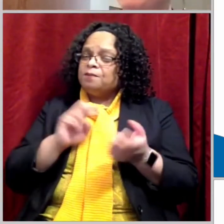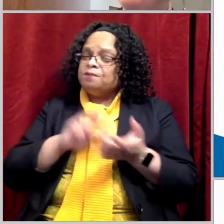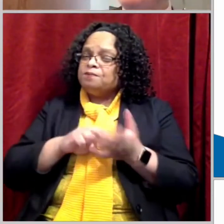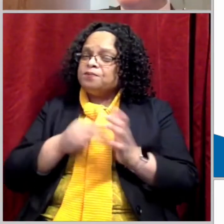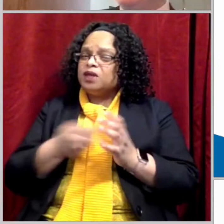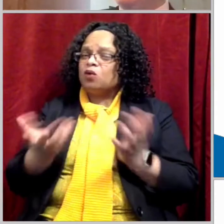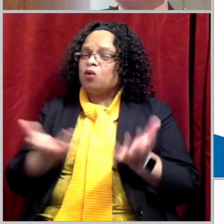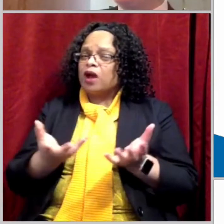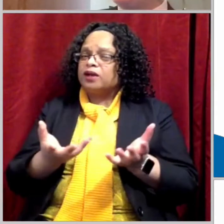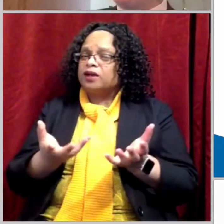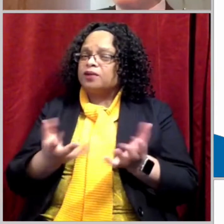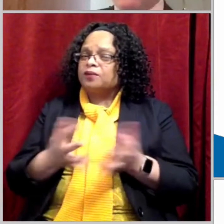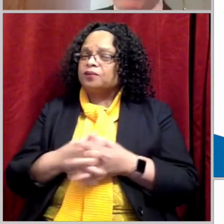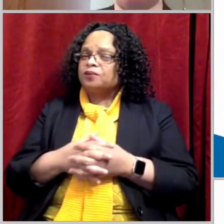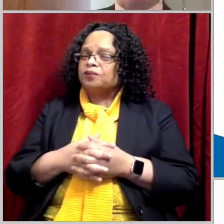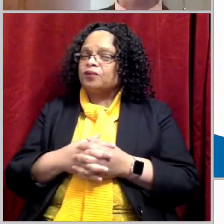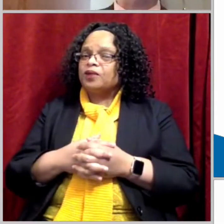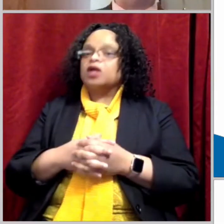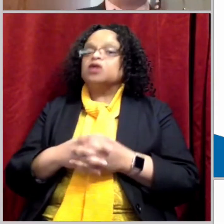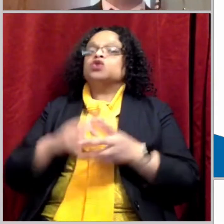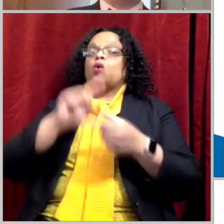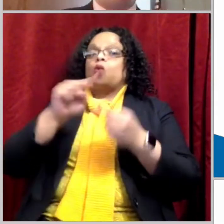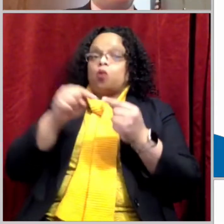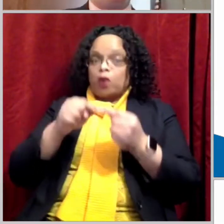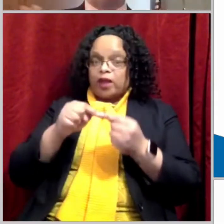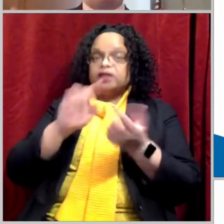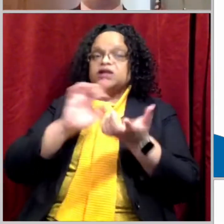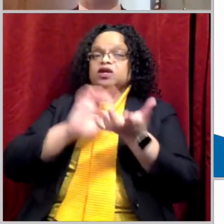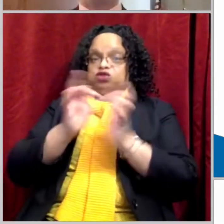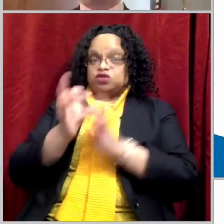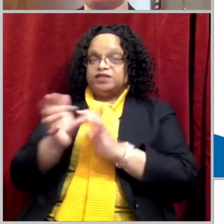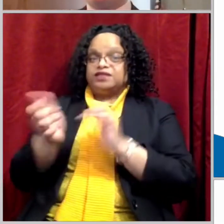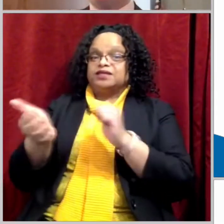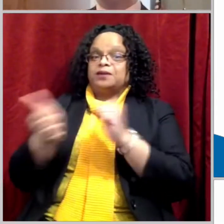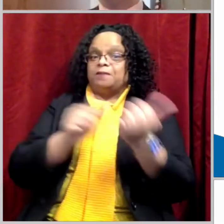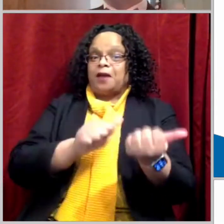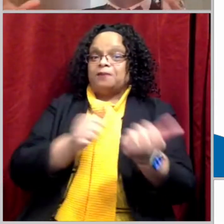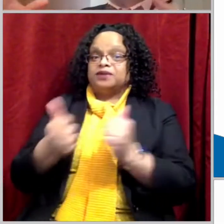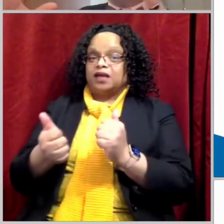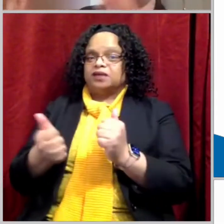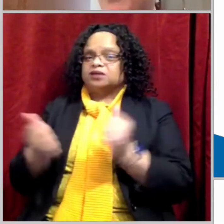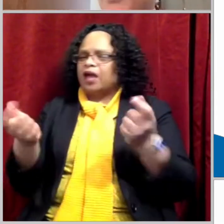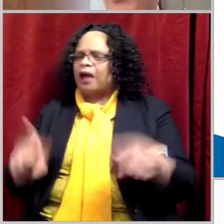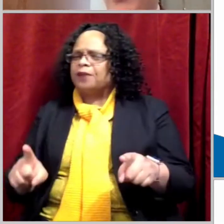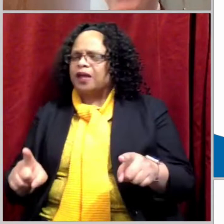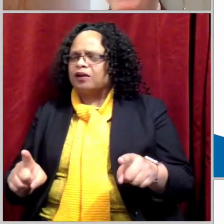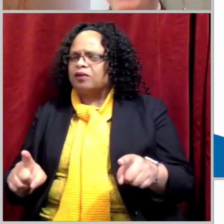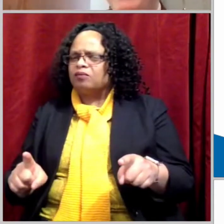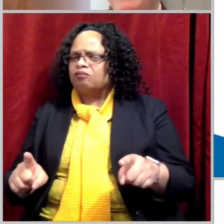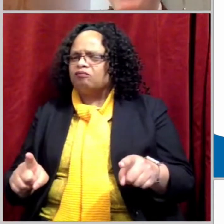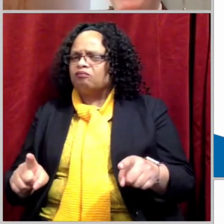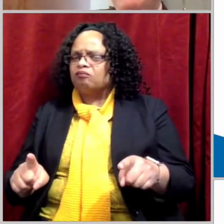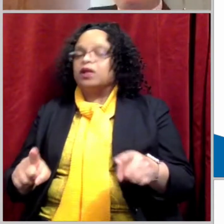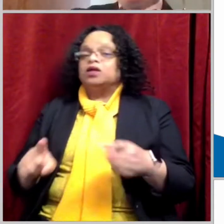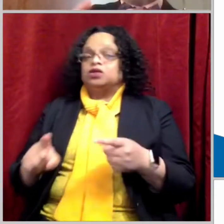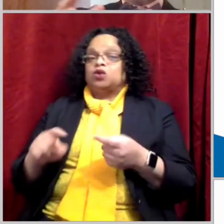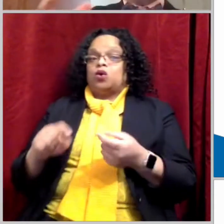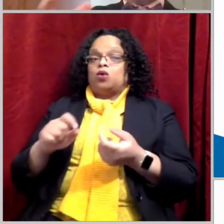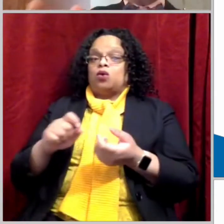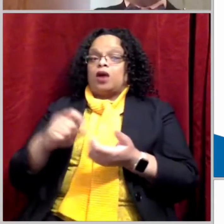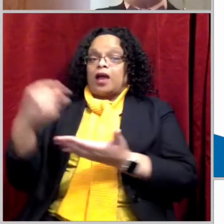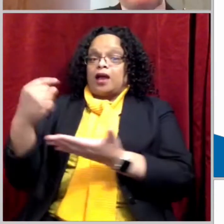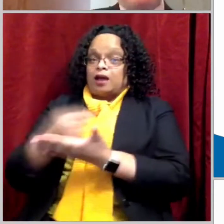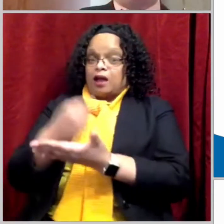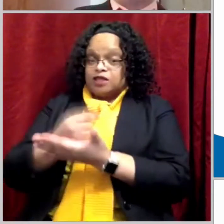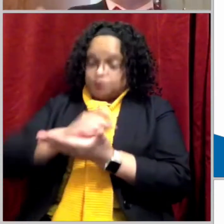Jesus was baptized. Because that's what all the gospel writers focus on. The fact